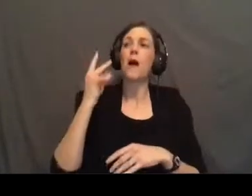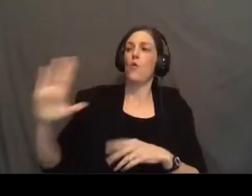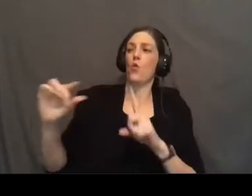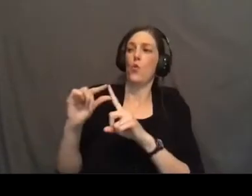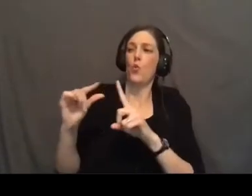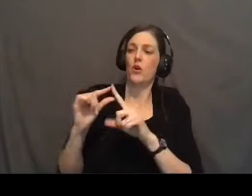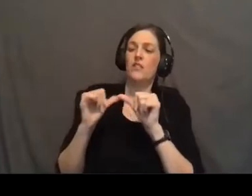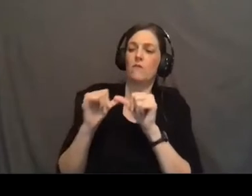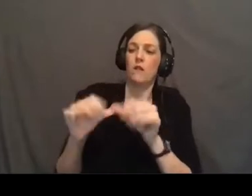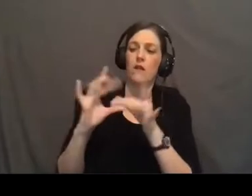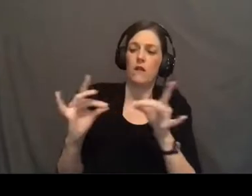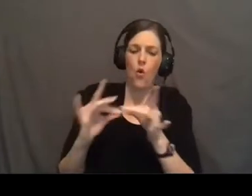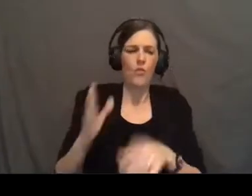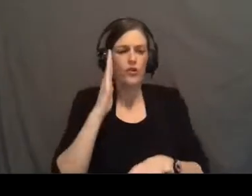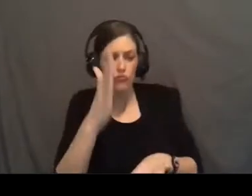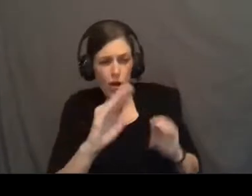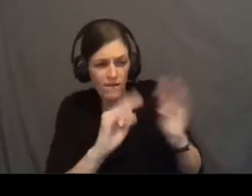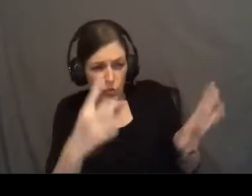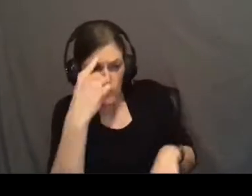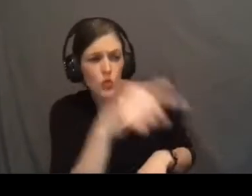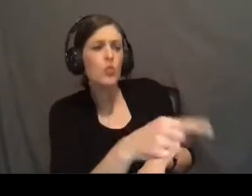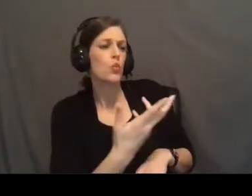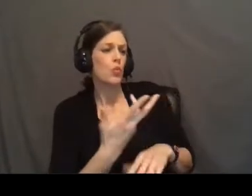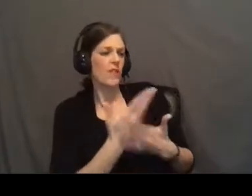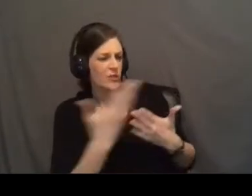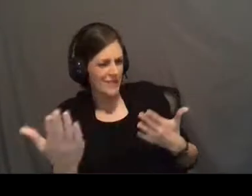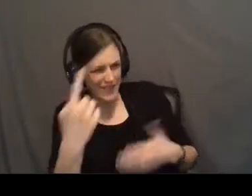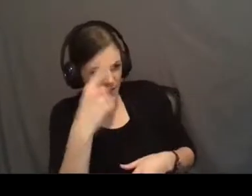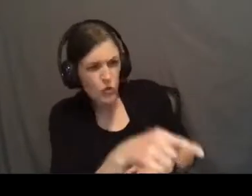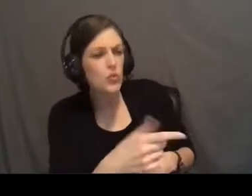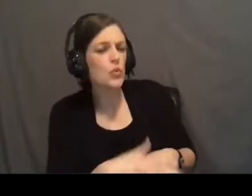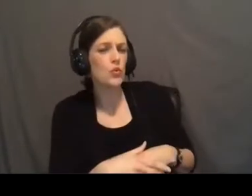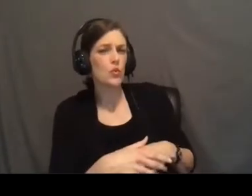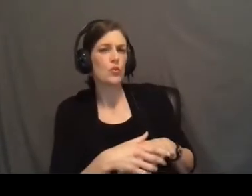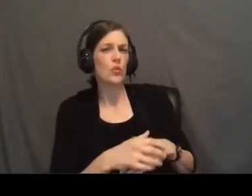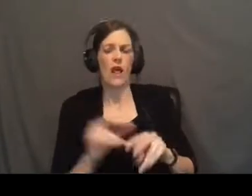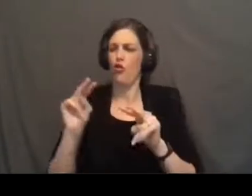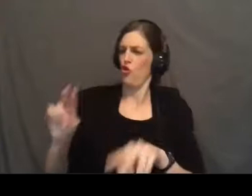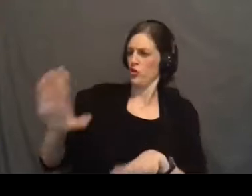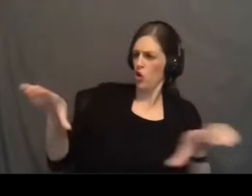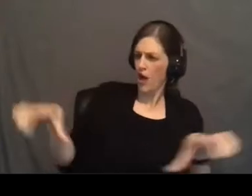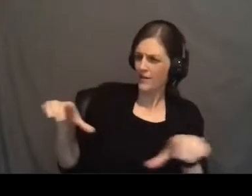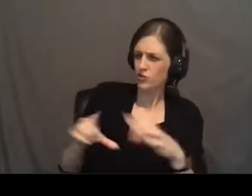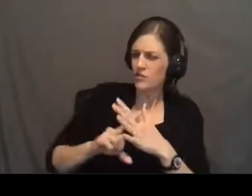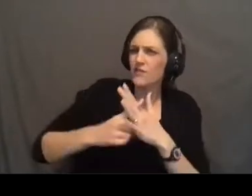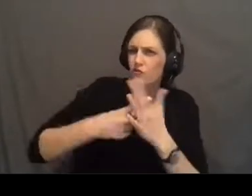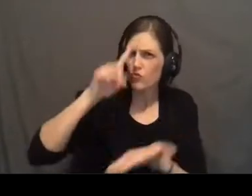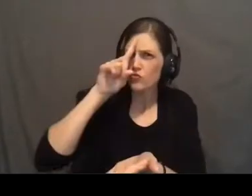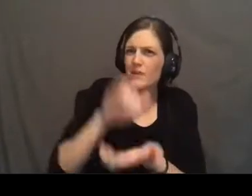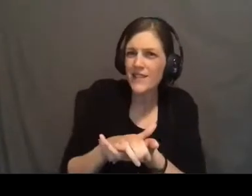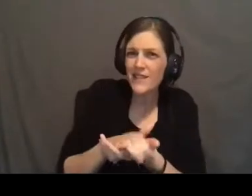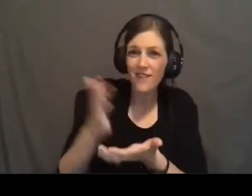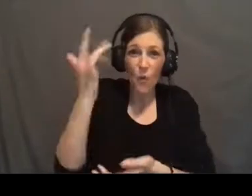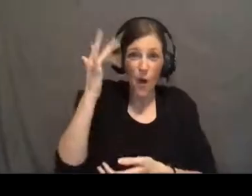constantly over me, like, there's a bright future for you, there's things for you, and I looked at her actions, and I started to believe them because